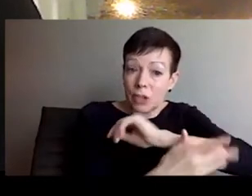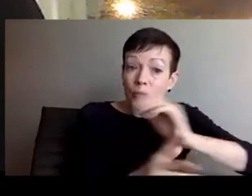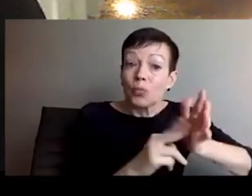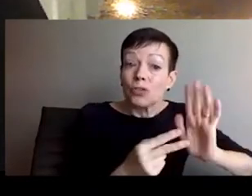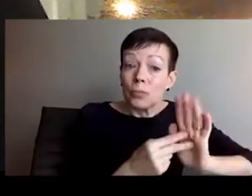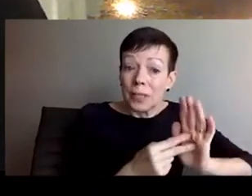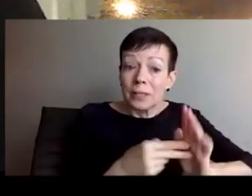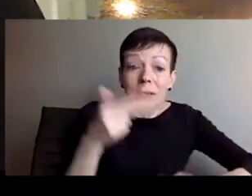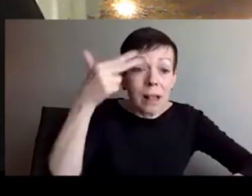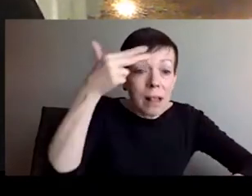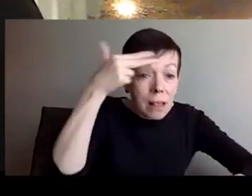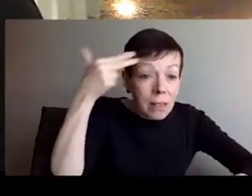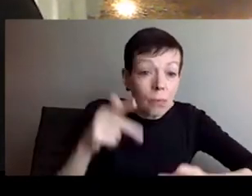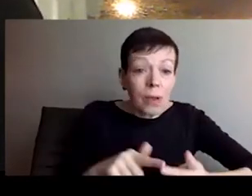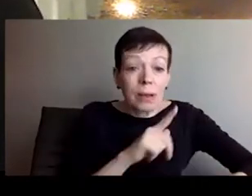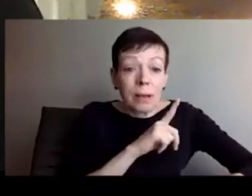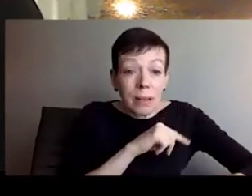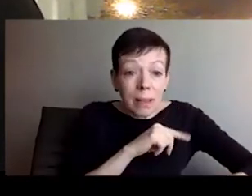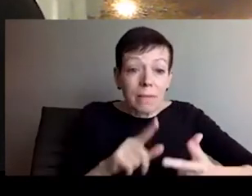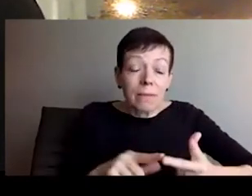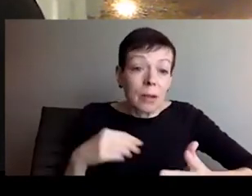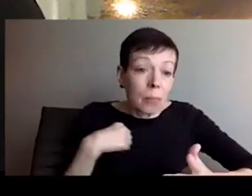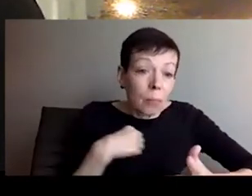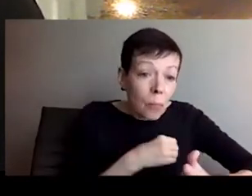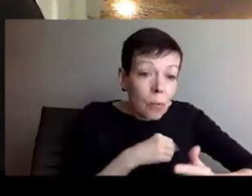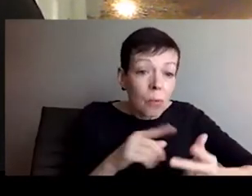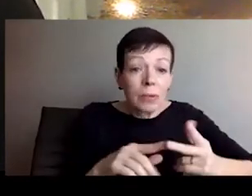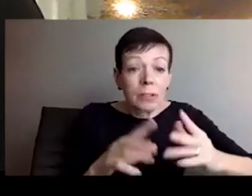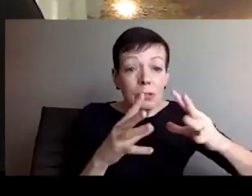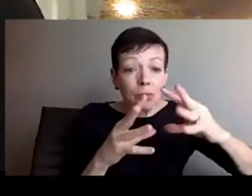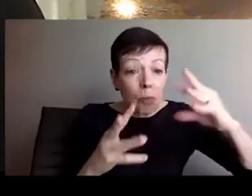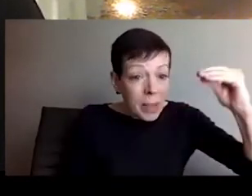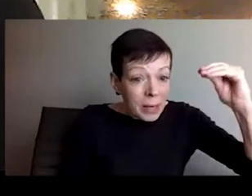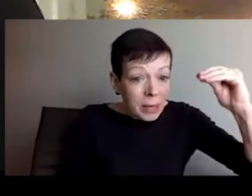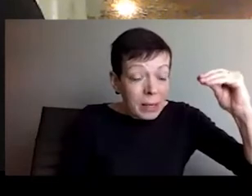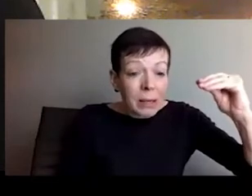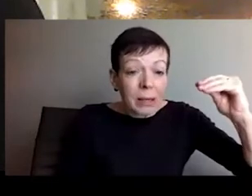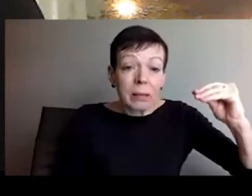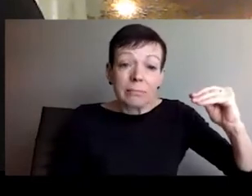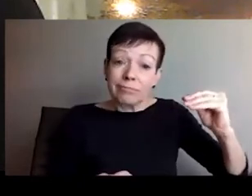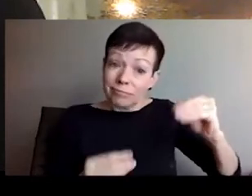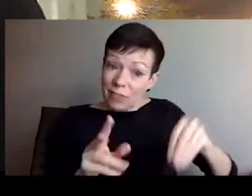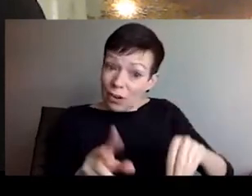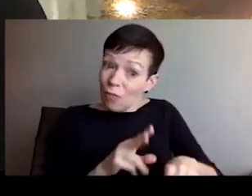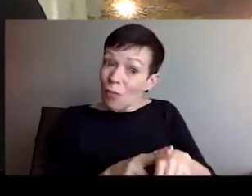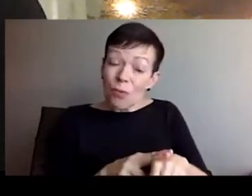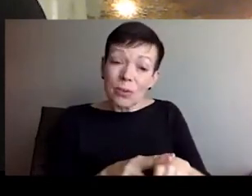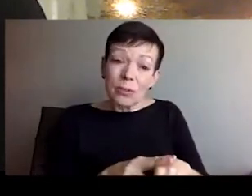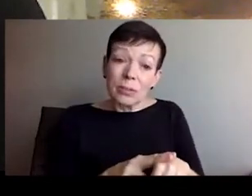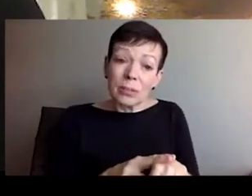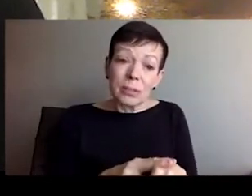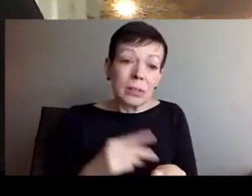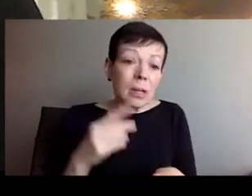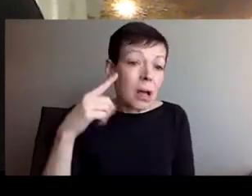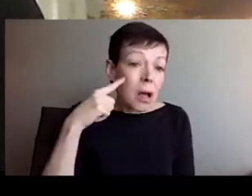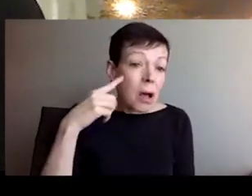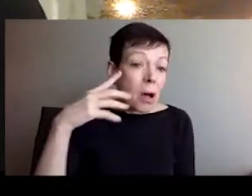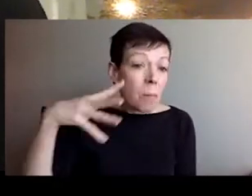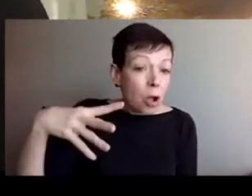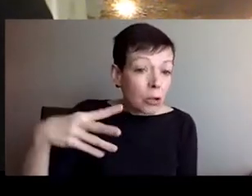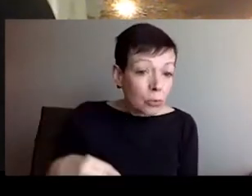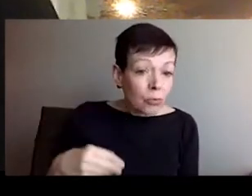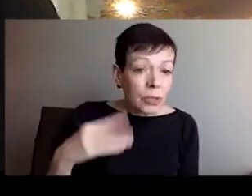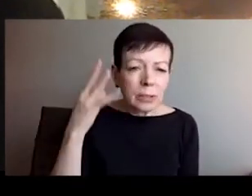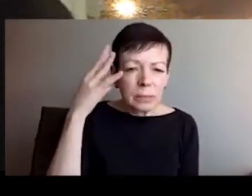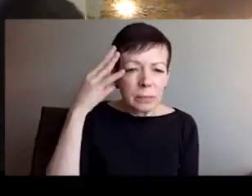If Putin will take Ukraine, then for sure, there will be next goals. In some of his